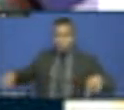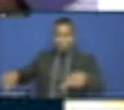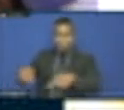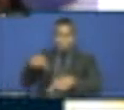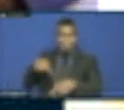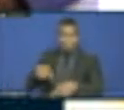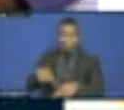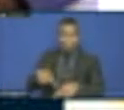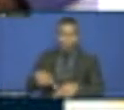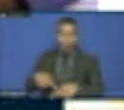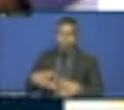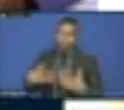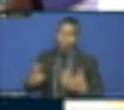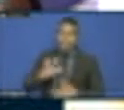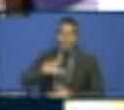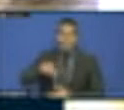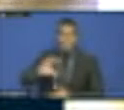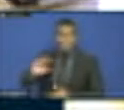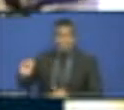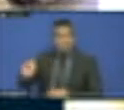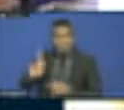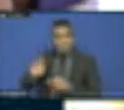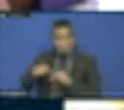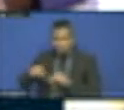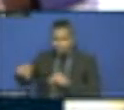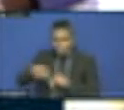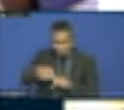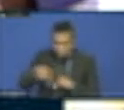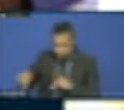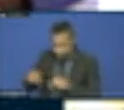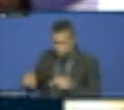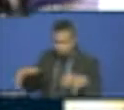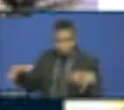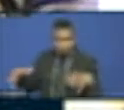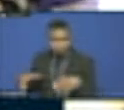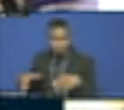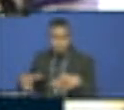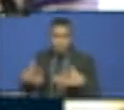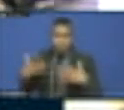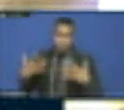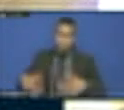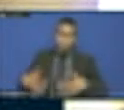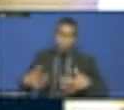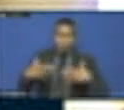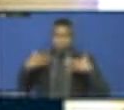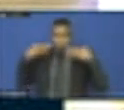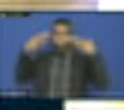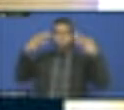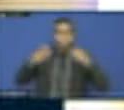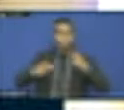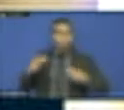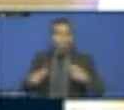bus system. So when the central government was intervening, they came up with a bus service that gives long